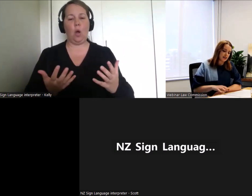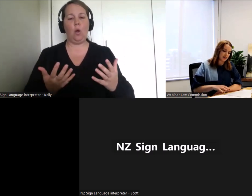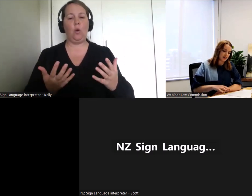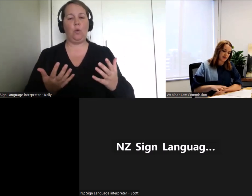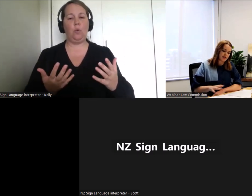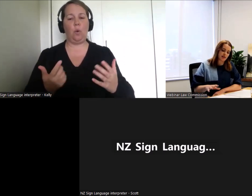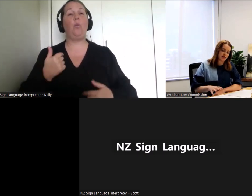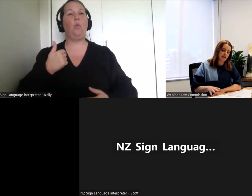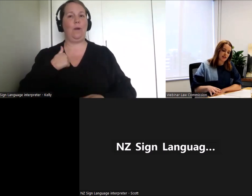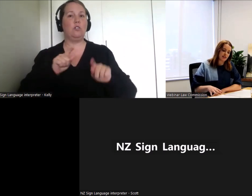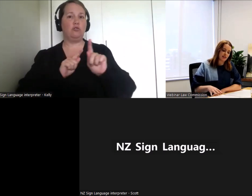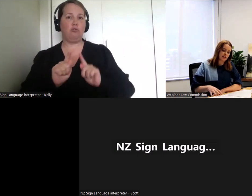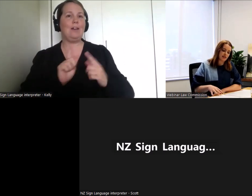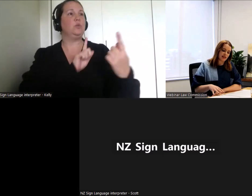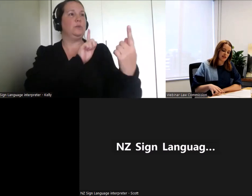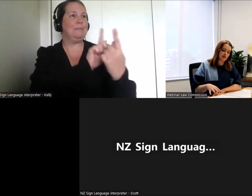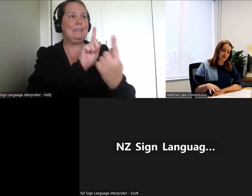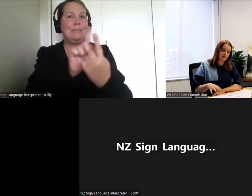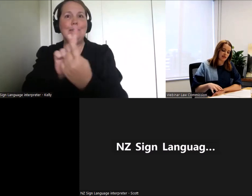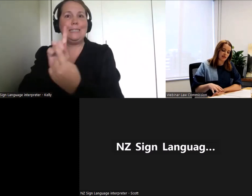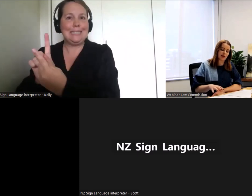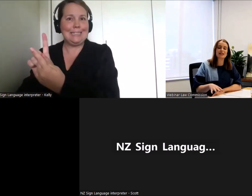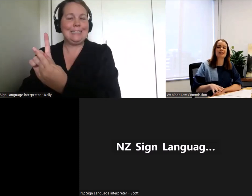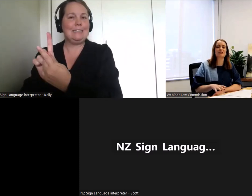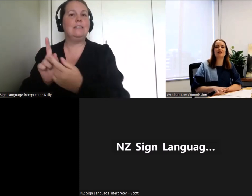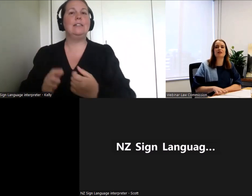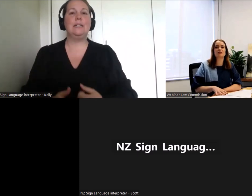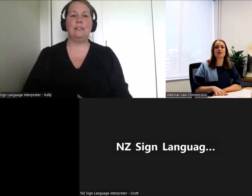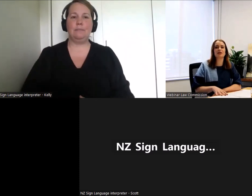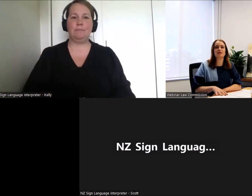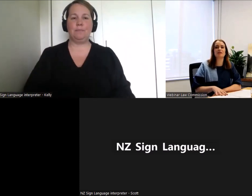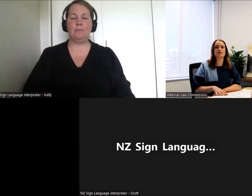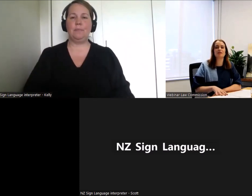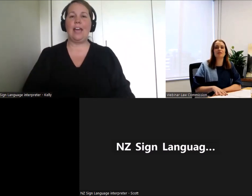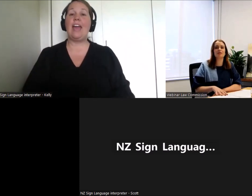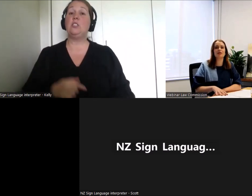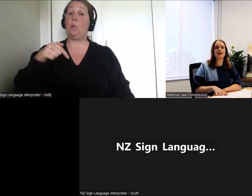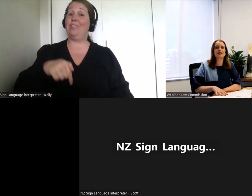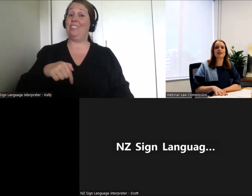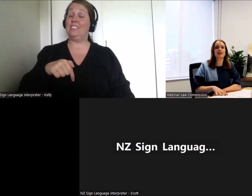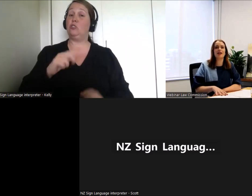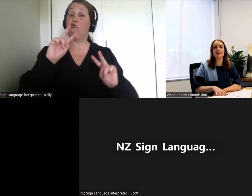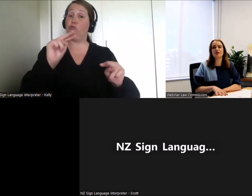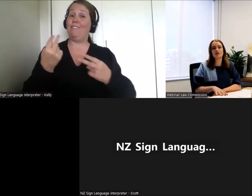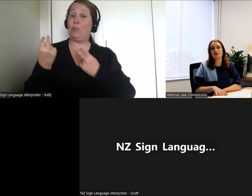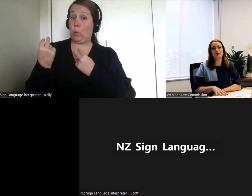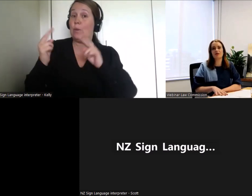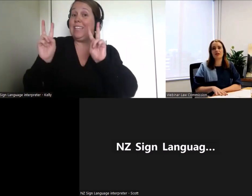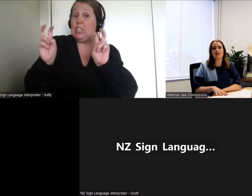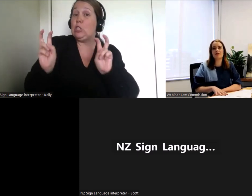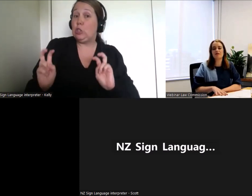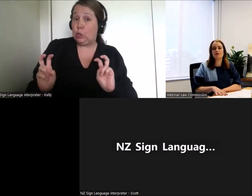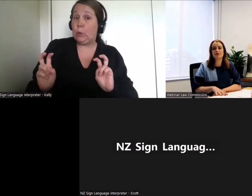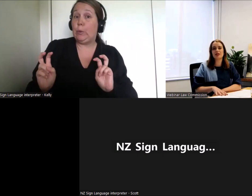And I think that just reflects that the issues that we're considering in this review affects a huge number of New